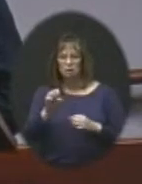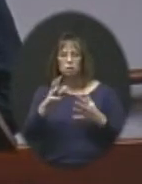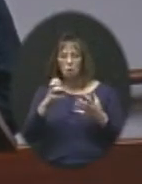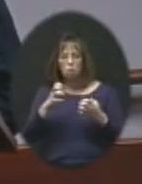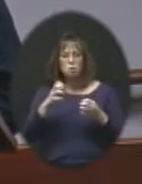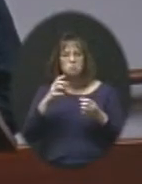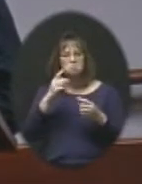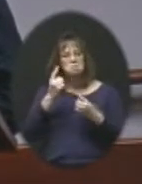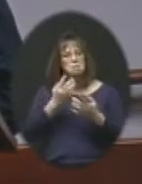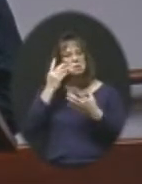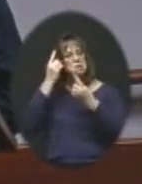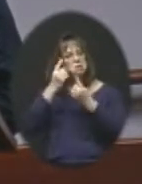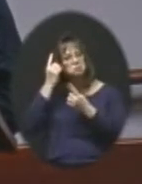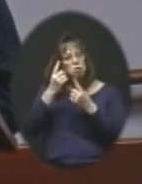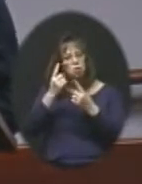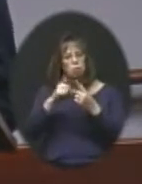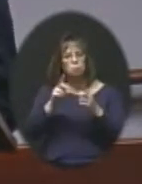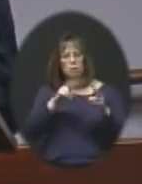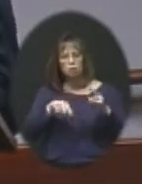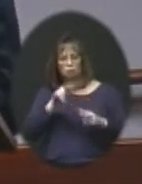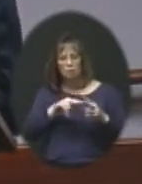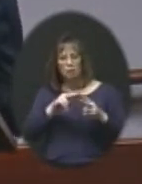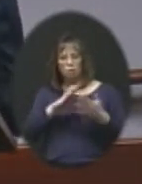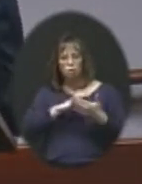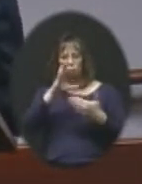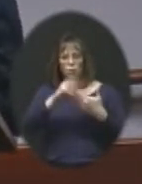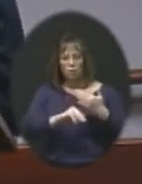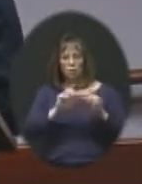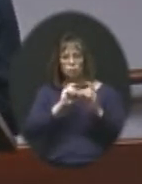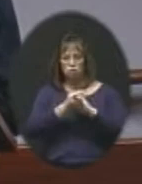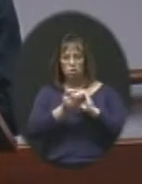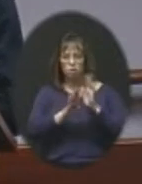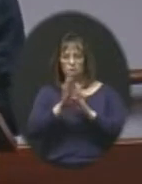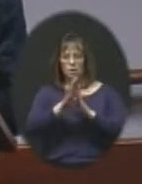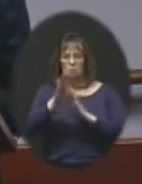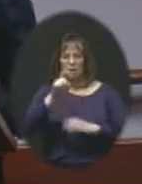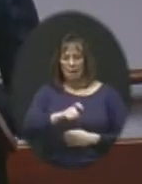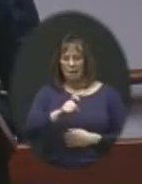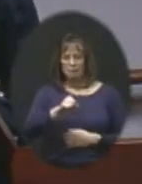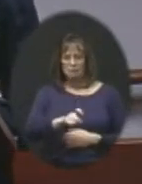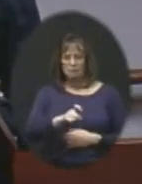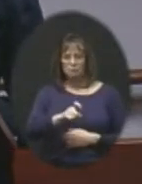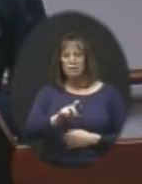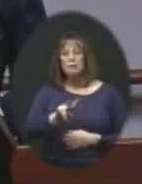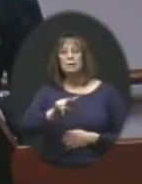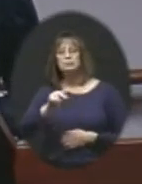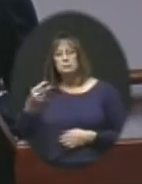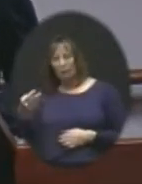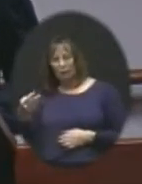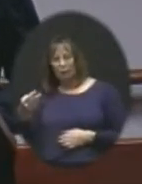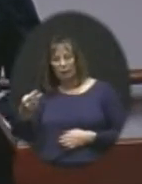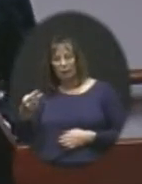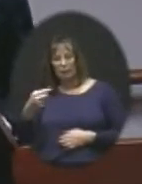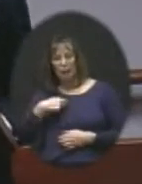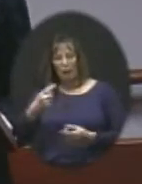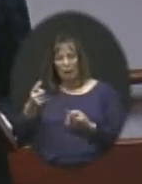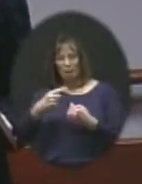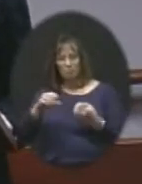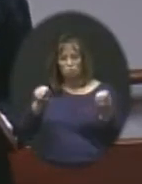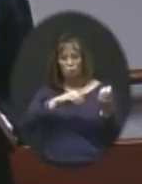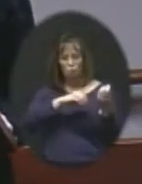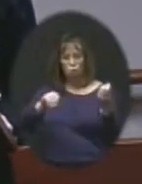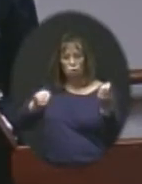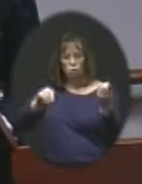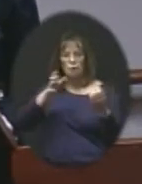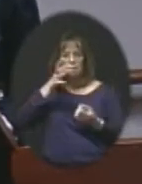under consideration to be looked at in the curriculum changes and development needs. Secondly, I come as an orchestra parent